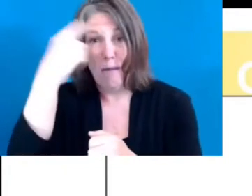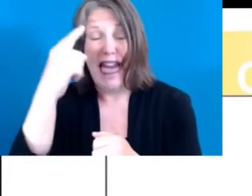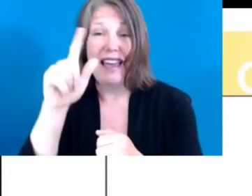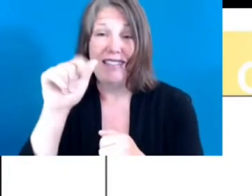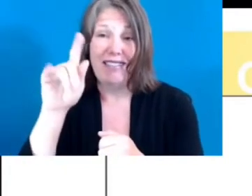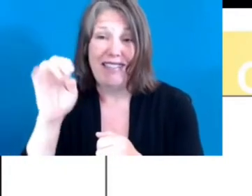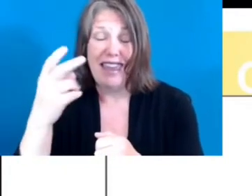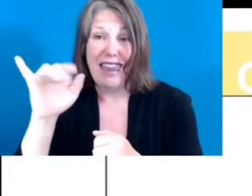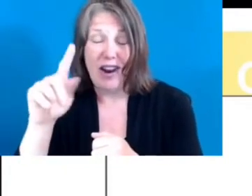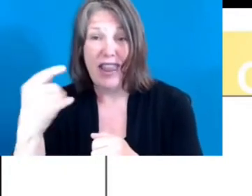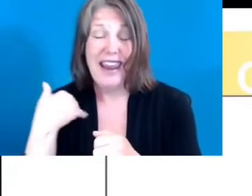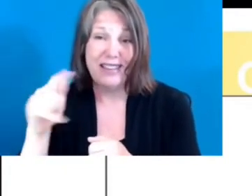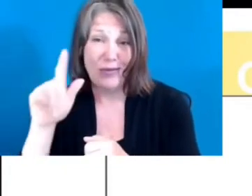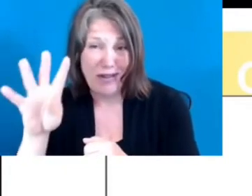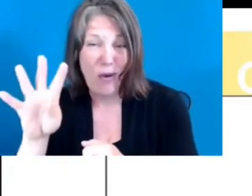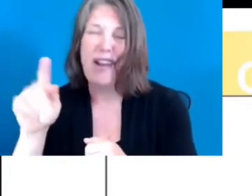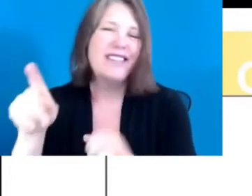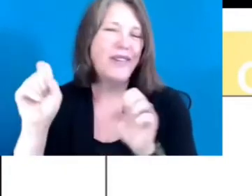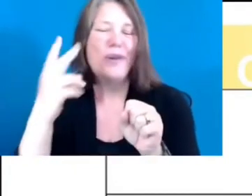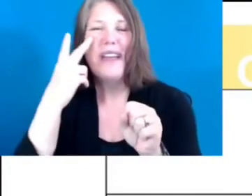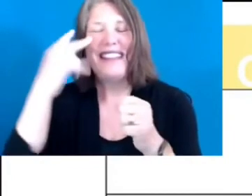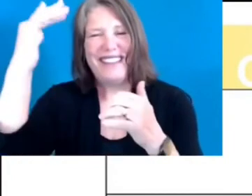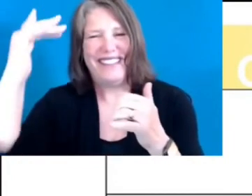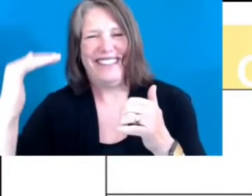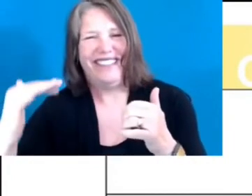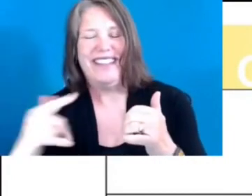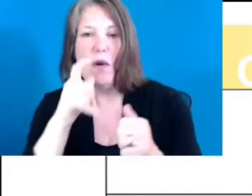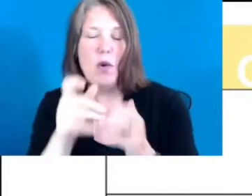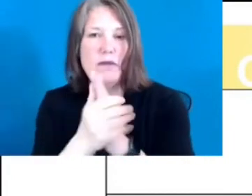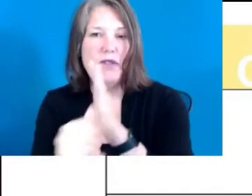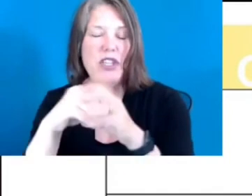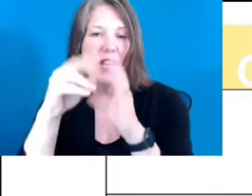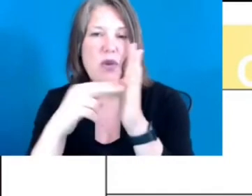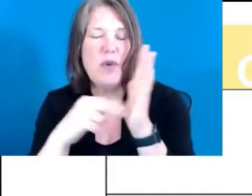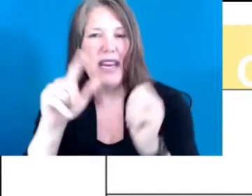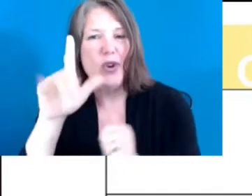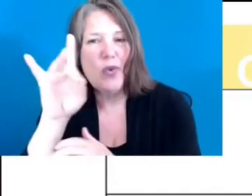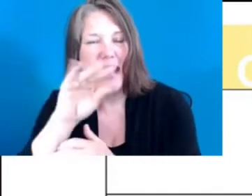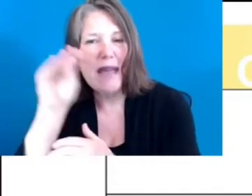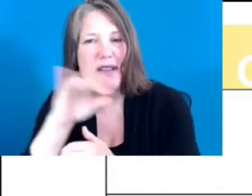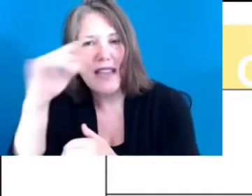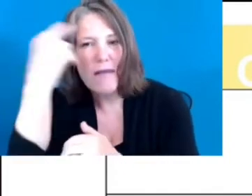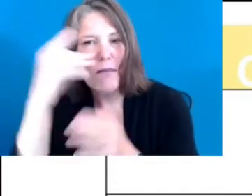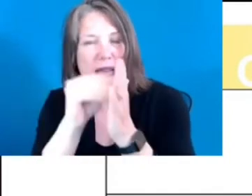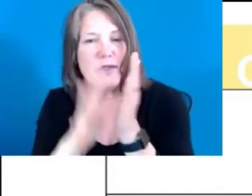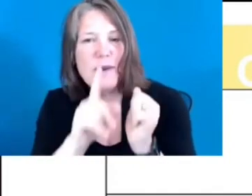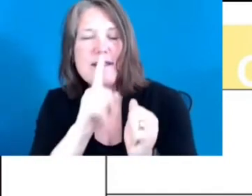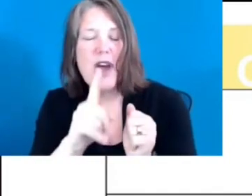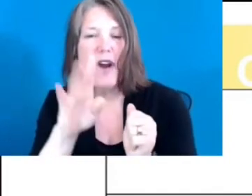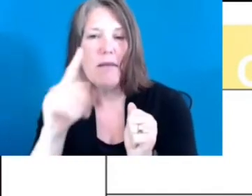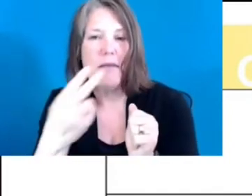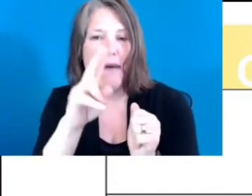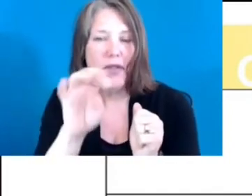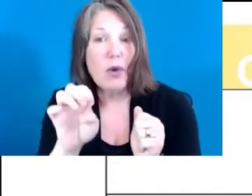proficient in reading. Only 28% of Black students are at Bethune. 88% of students at Lake Harriet are